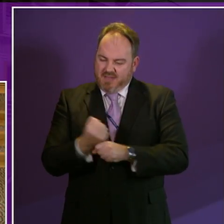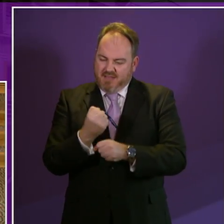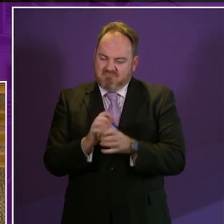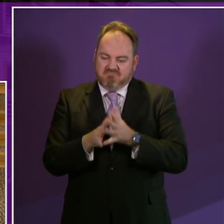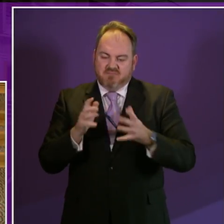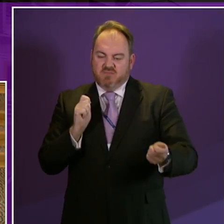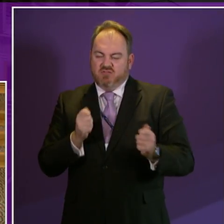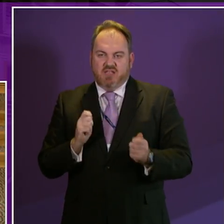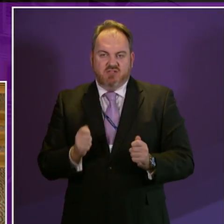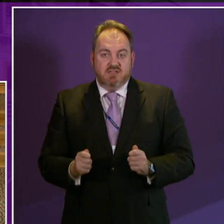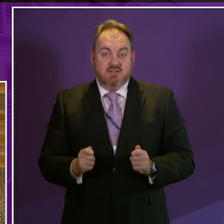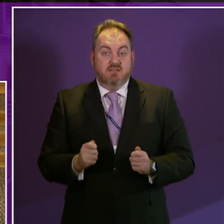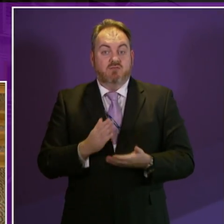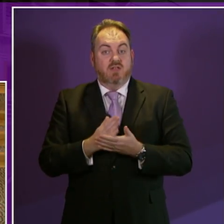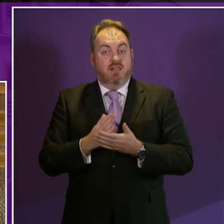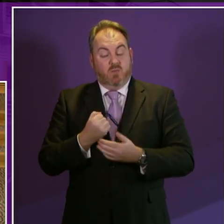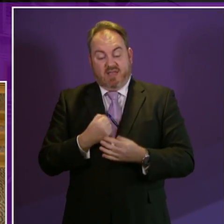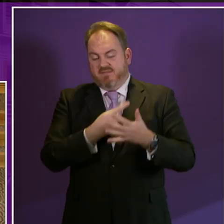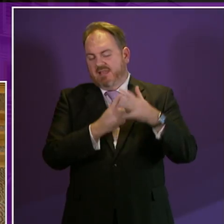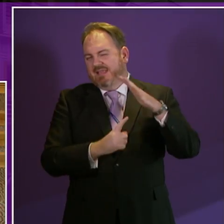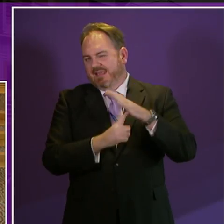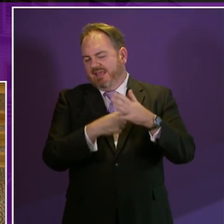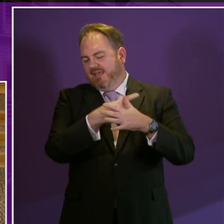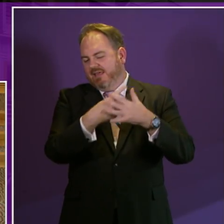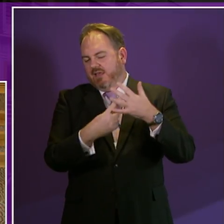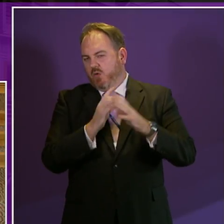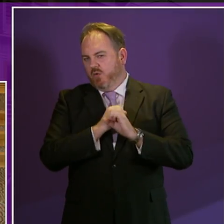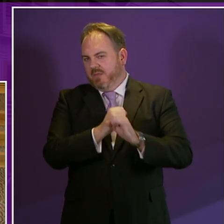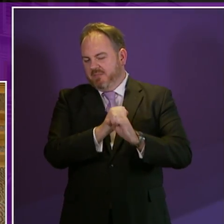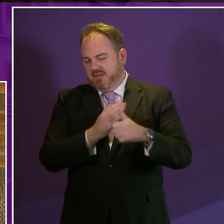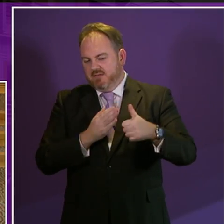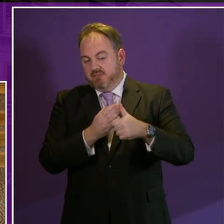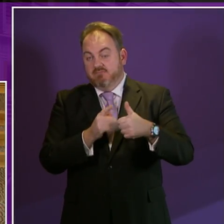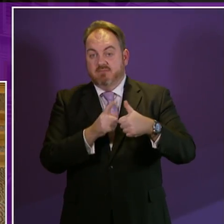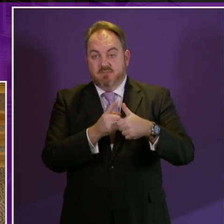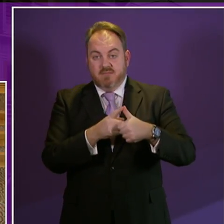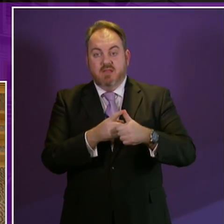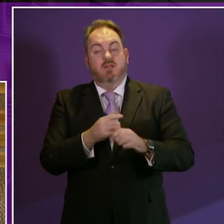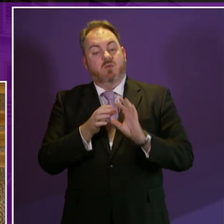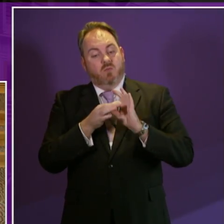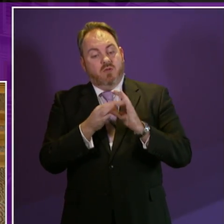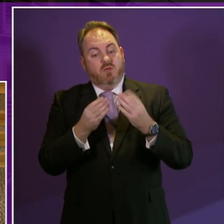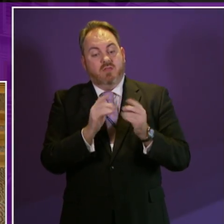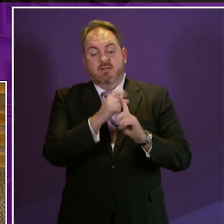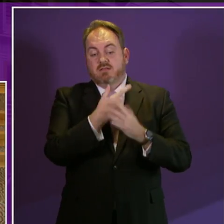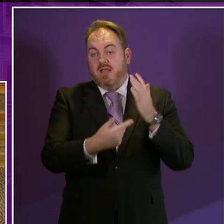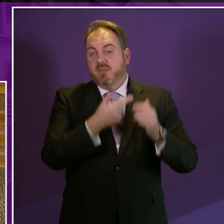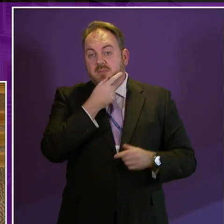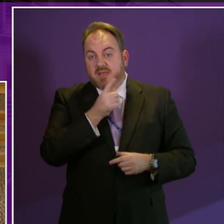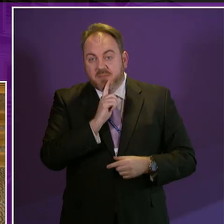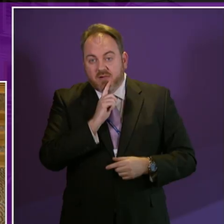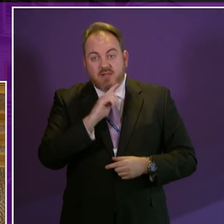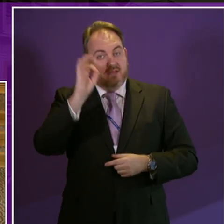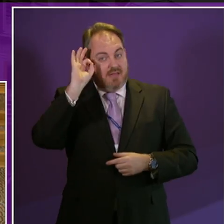Let me draw out some of the key commitments we have made. We will work with disabled people, local authorities and providers